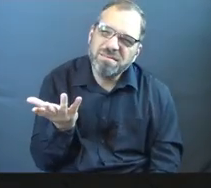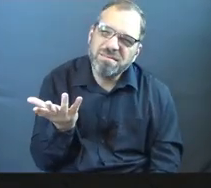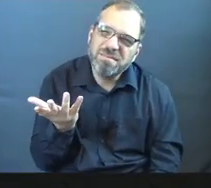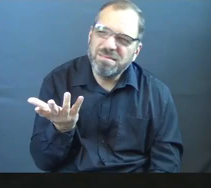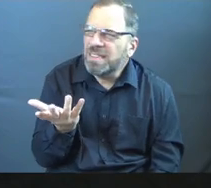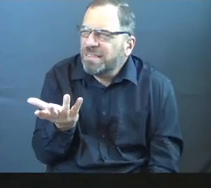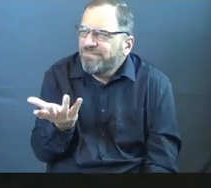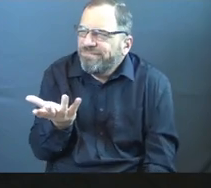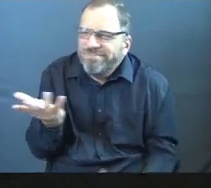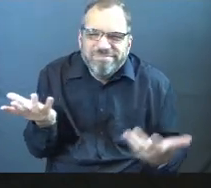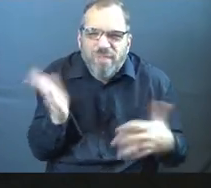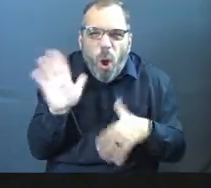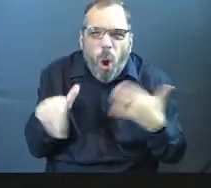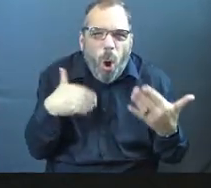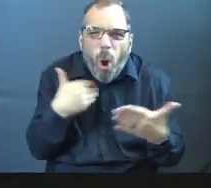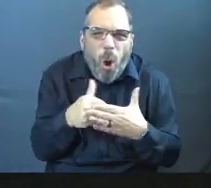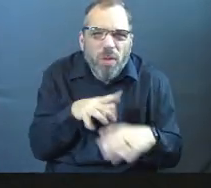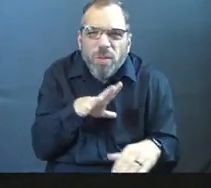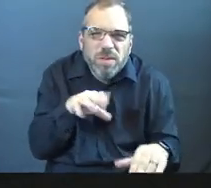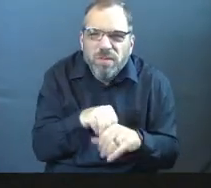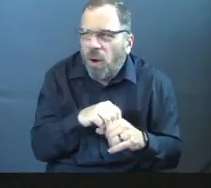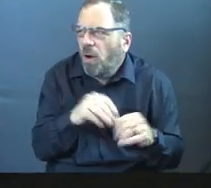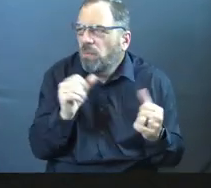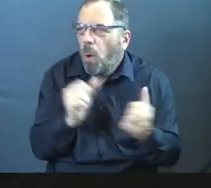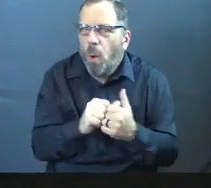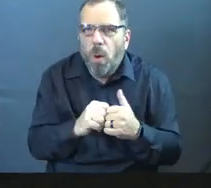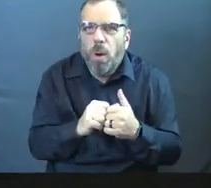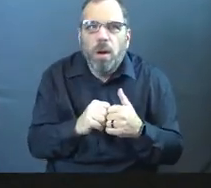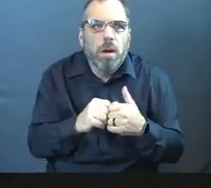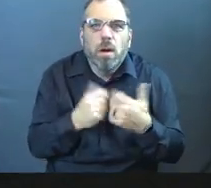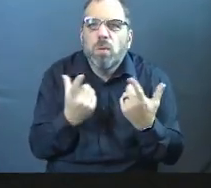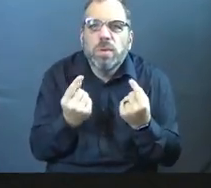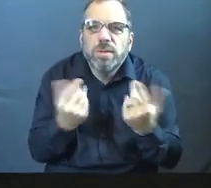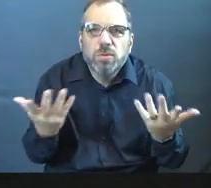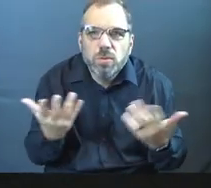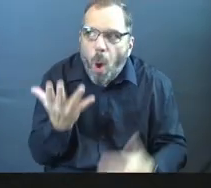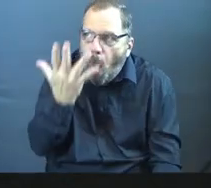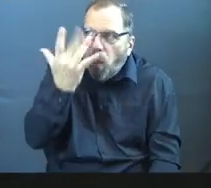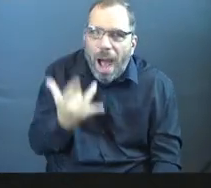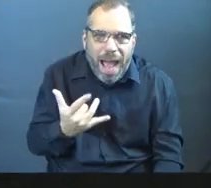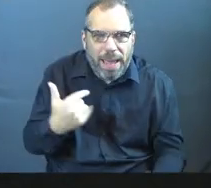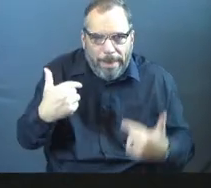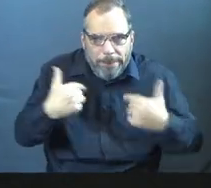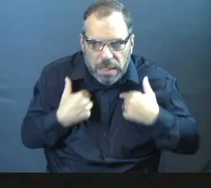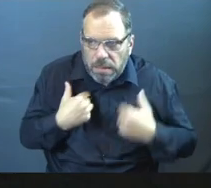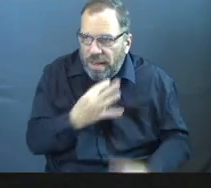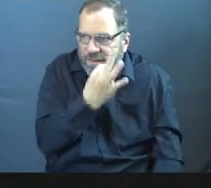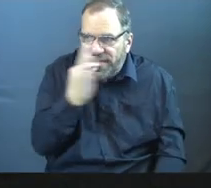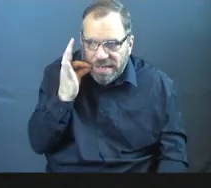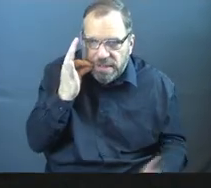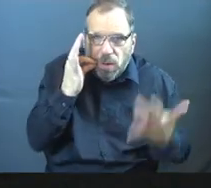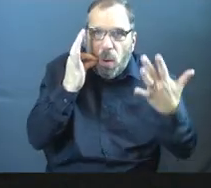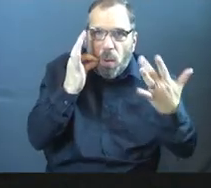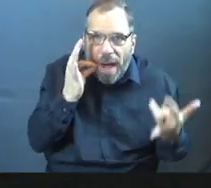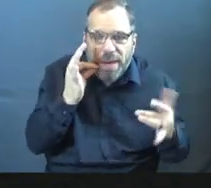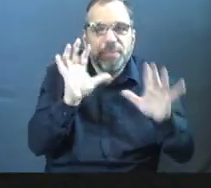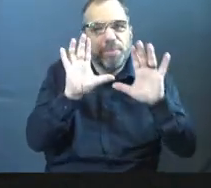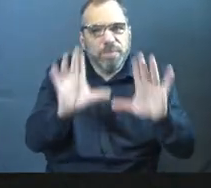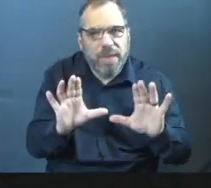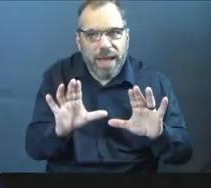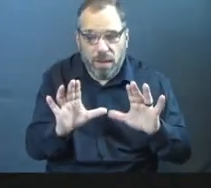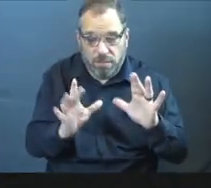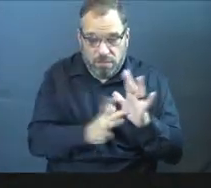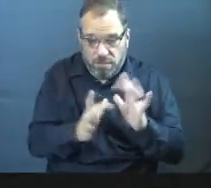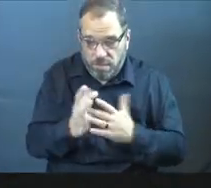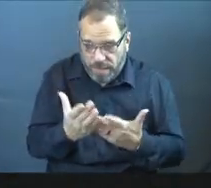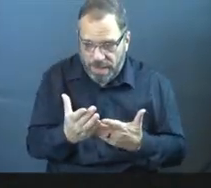We don't really know all the things that we're jumping into, or we might not. What are we doing? Why am I actually doing this? Well, I don't see in